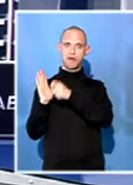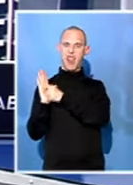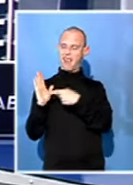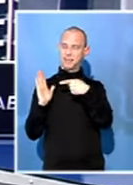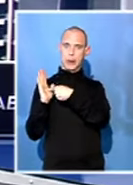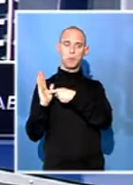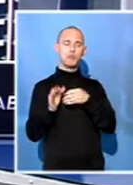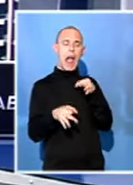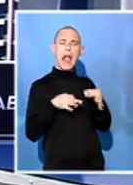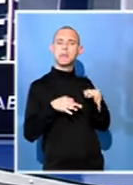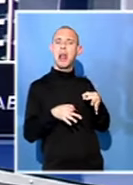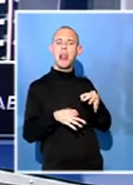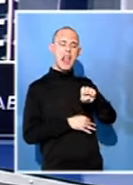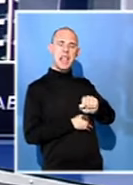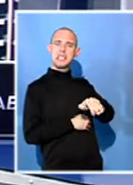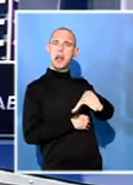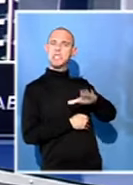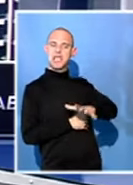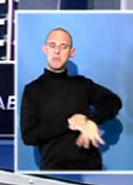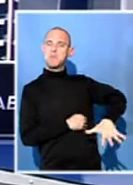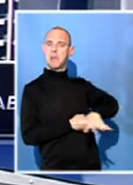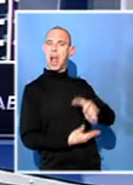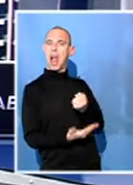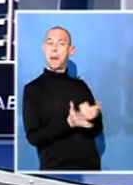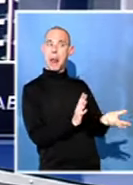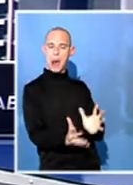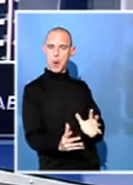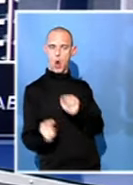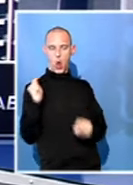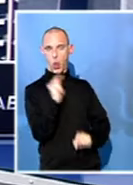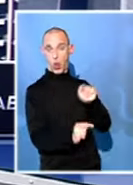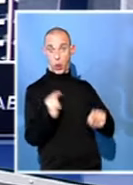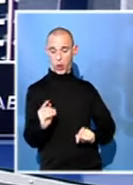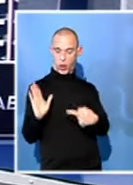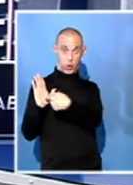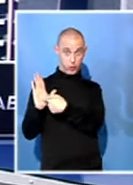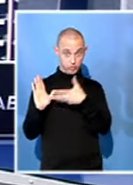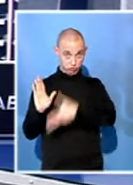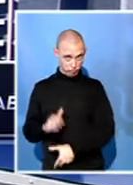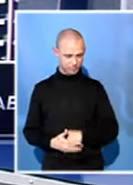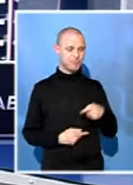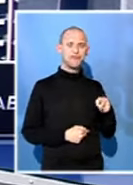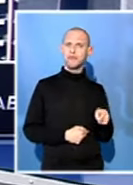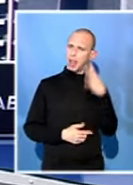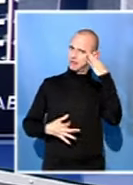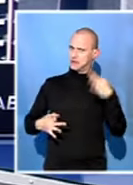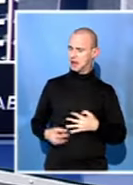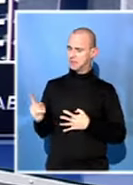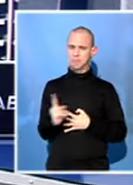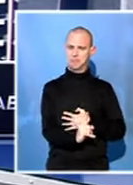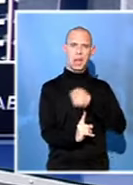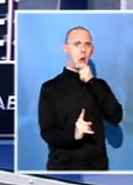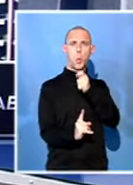the High Court in Johannesburg today after dismissing Volkow's case last week. He says the court could not pre-empt an internal